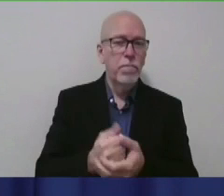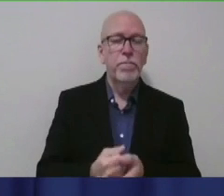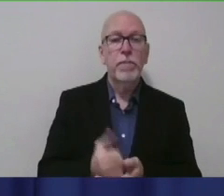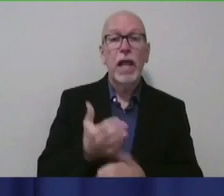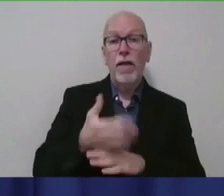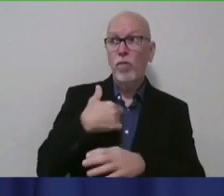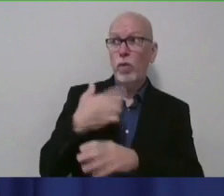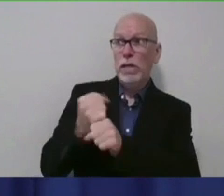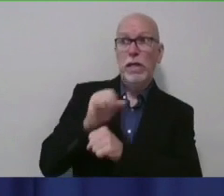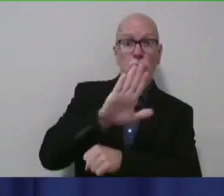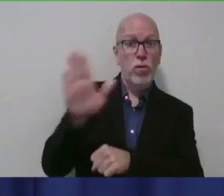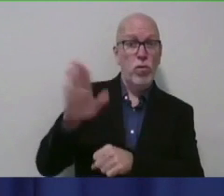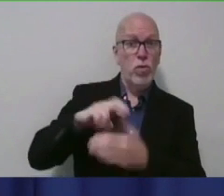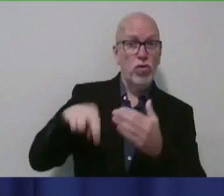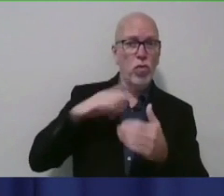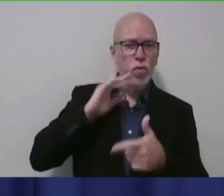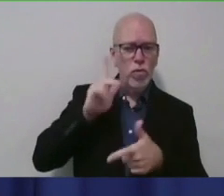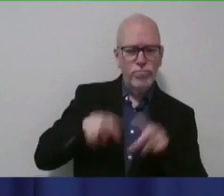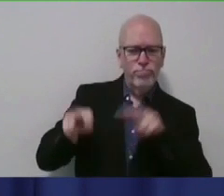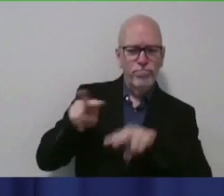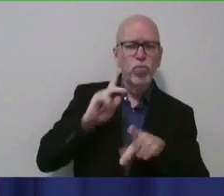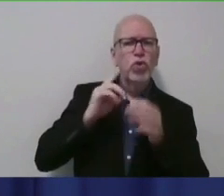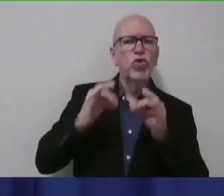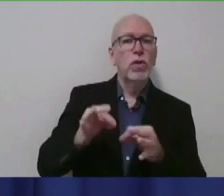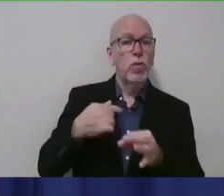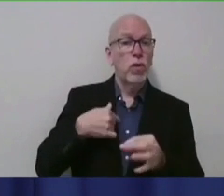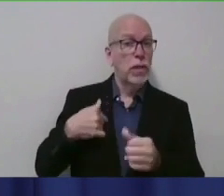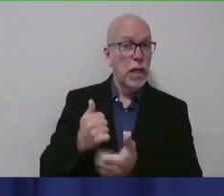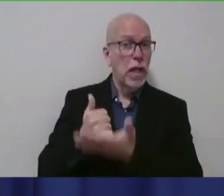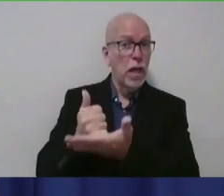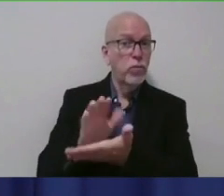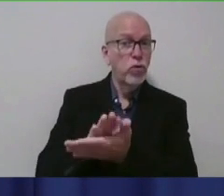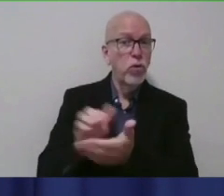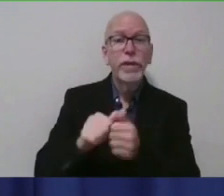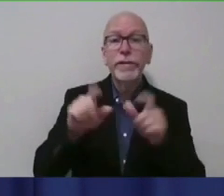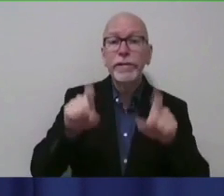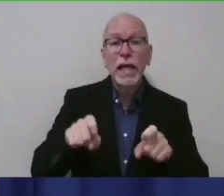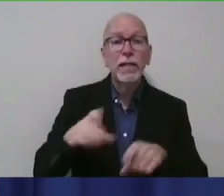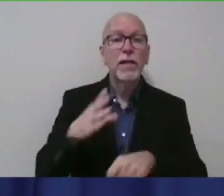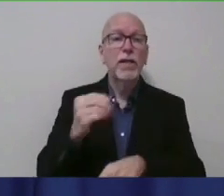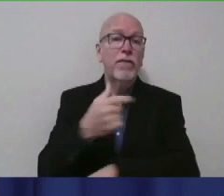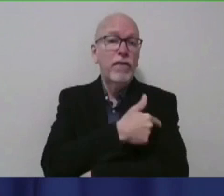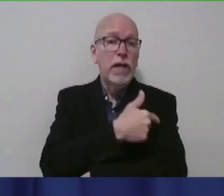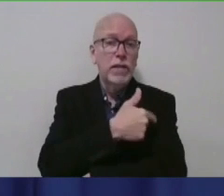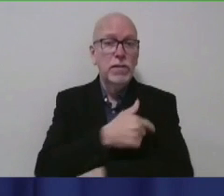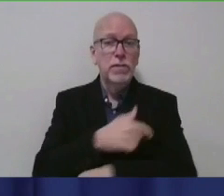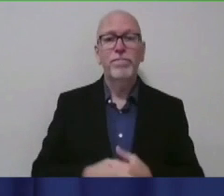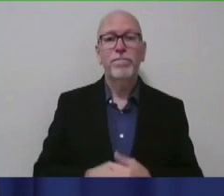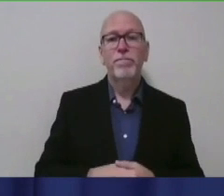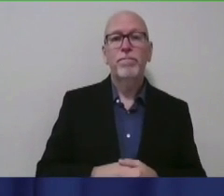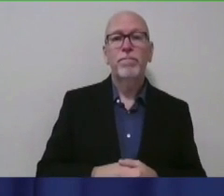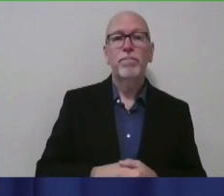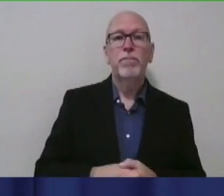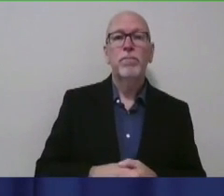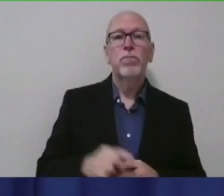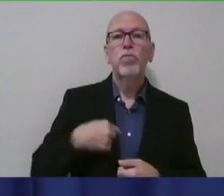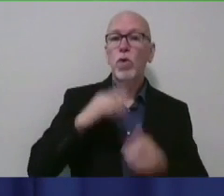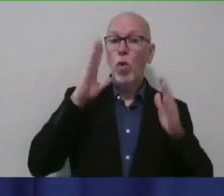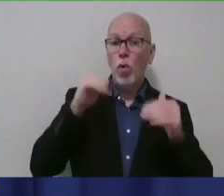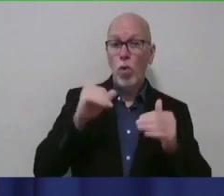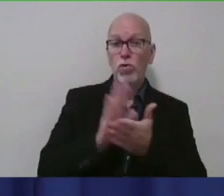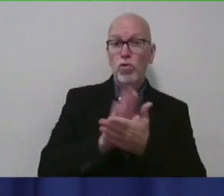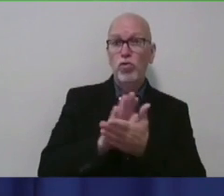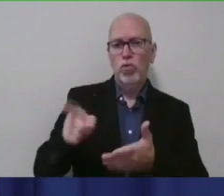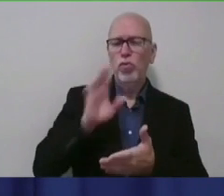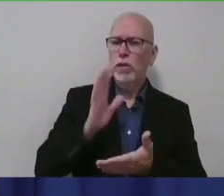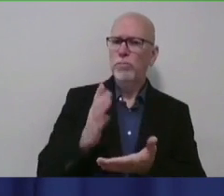results, we will review them and determine how best we can help schools with testing and vaccination efforts. We really hope that schools will take us up on our